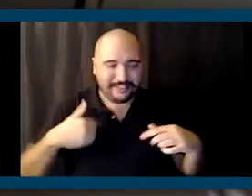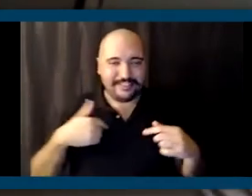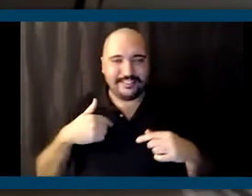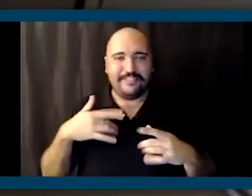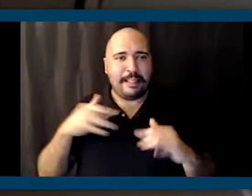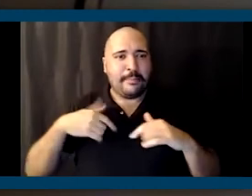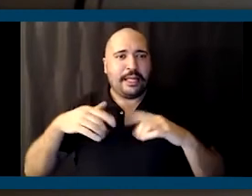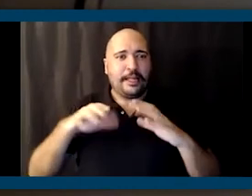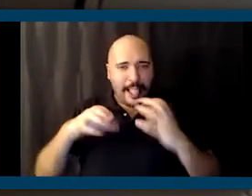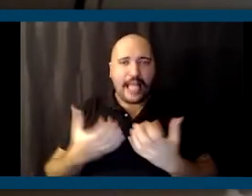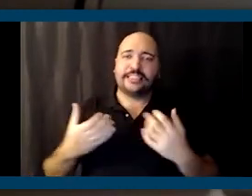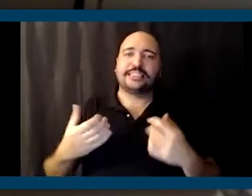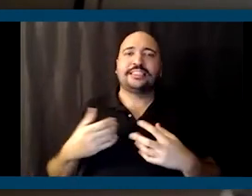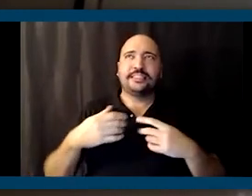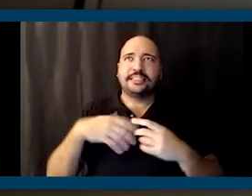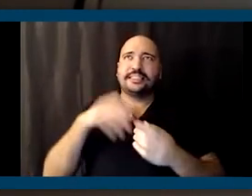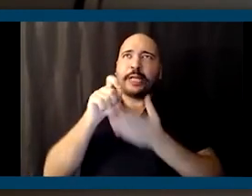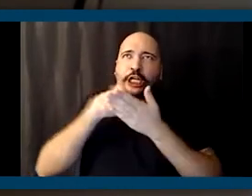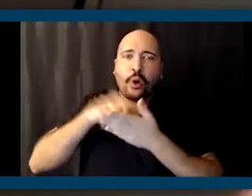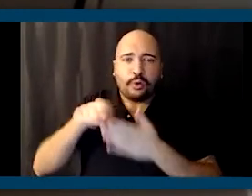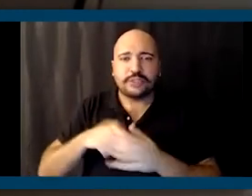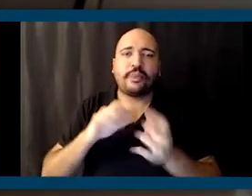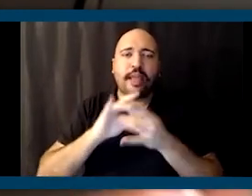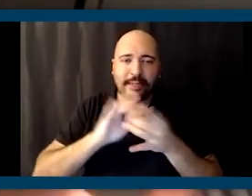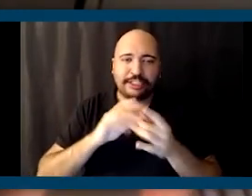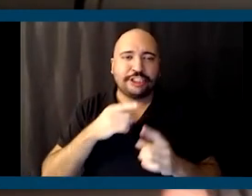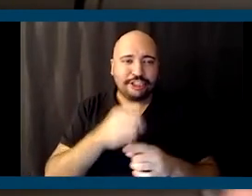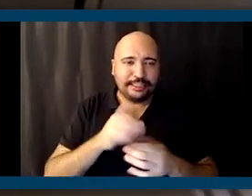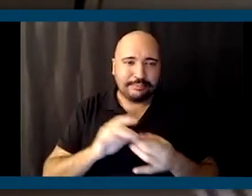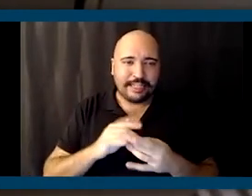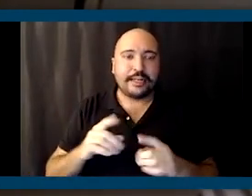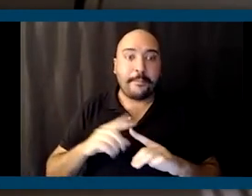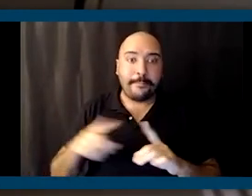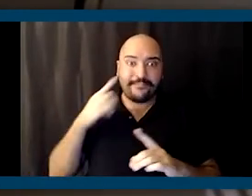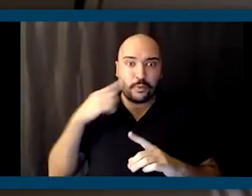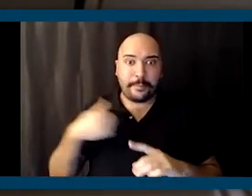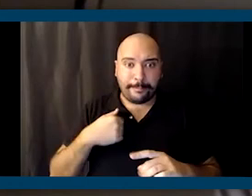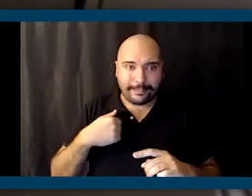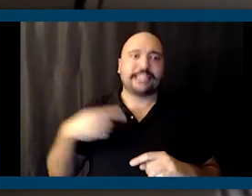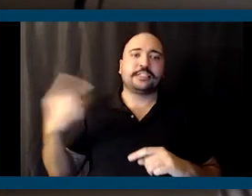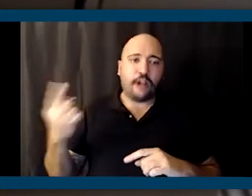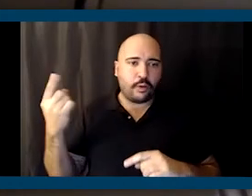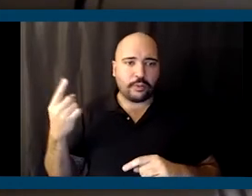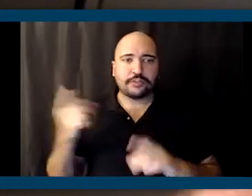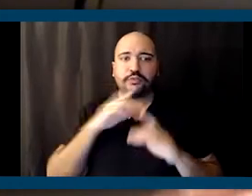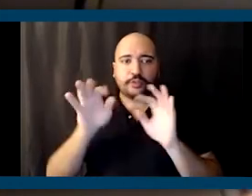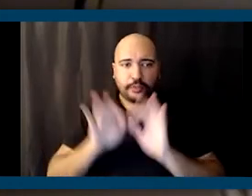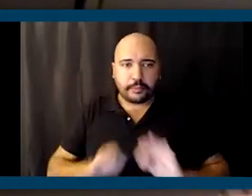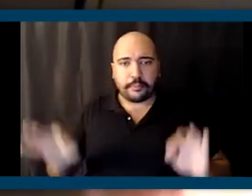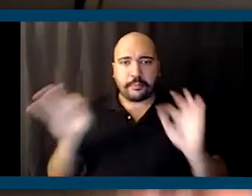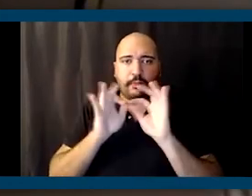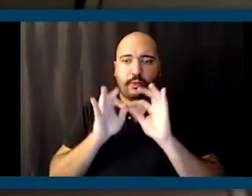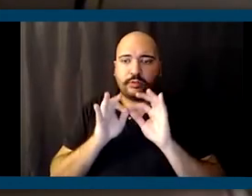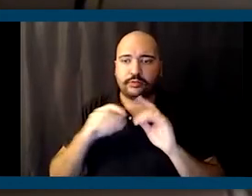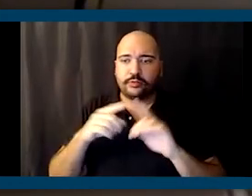class. Um, I've been taking a little, some notes, but some comments, some comments you made, but for me, it's always been, um, very important to to, um,